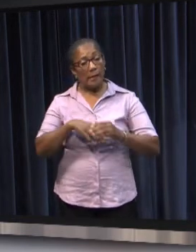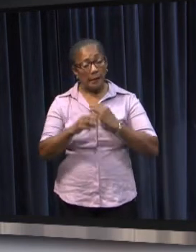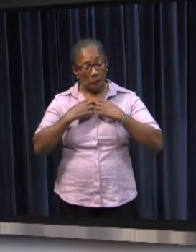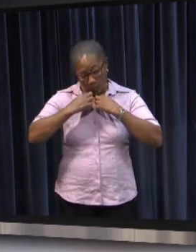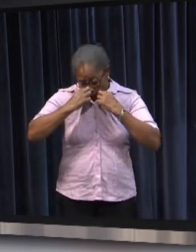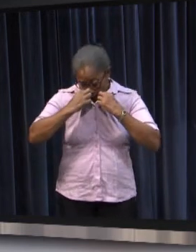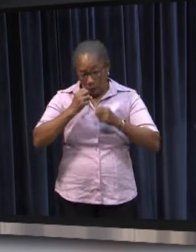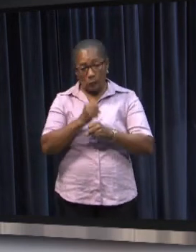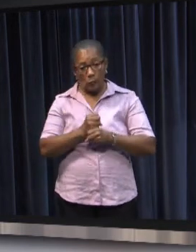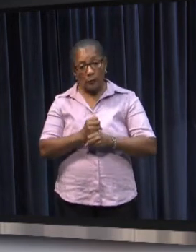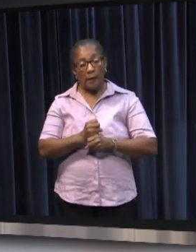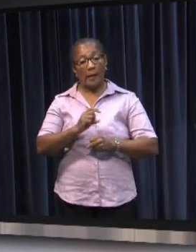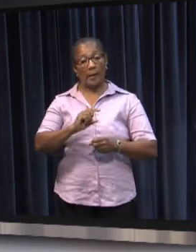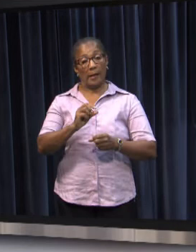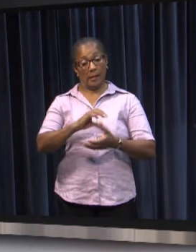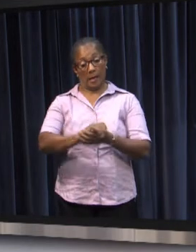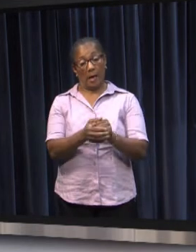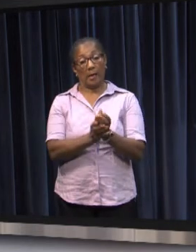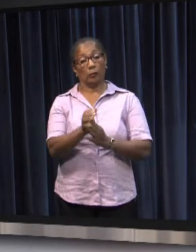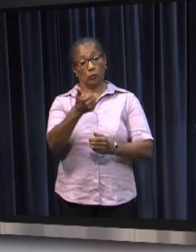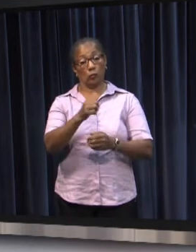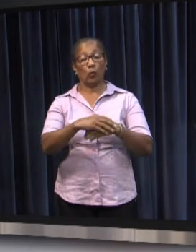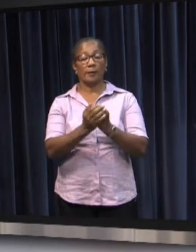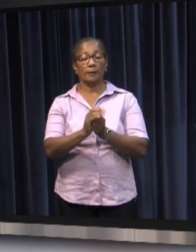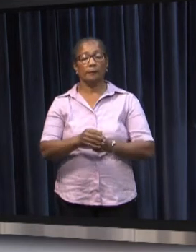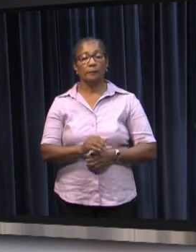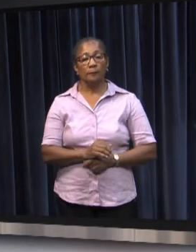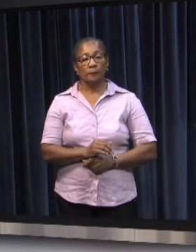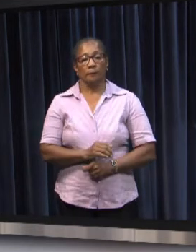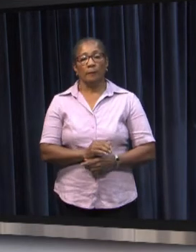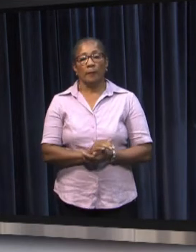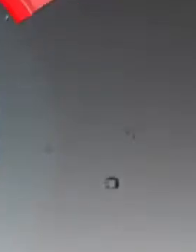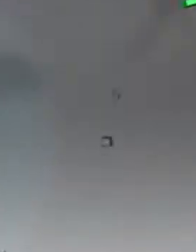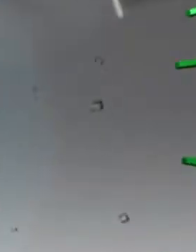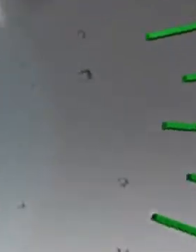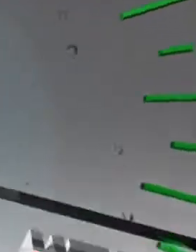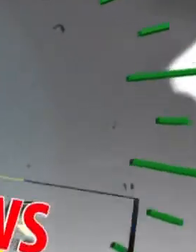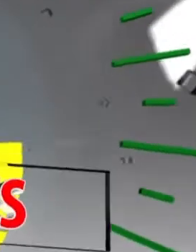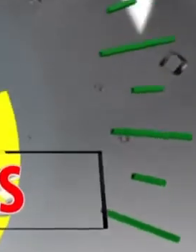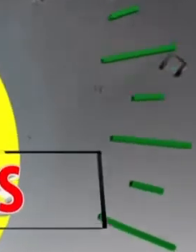their elbow corners or in the armpit and wash your hands well.